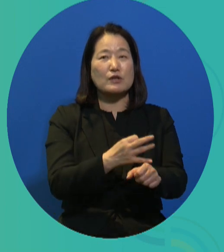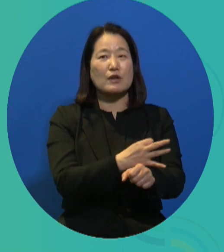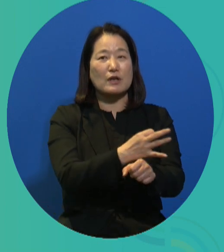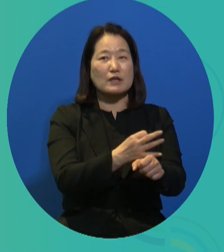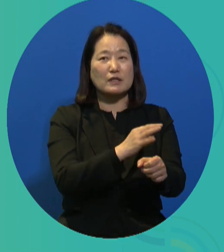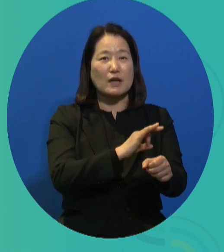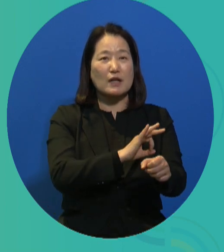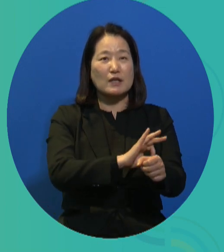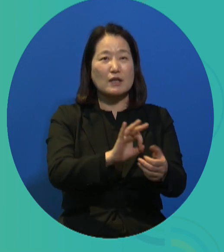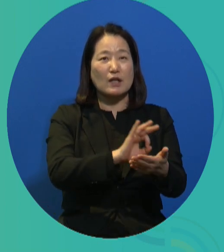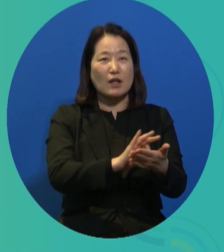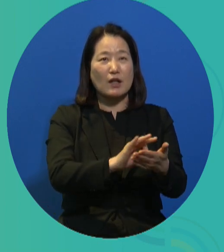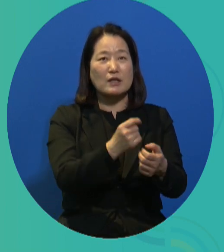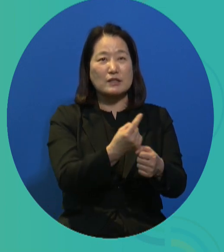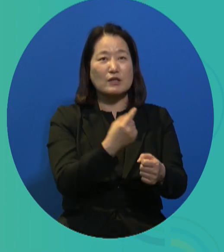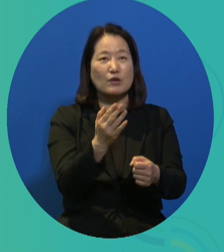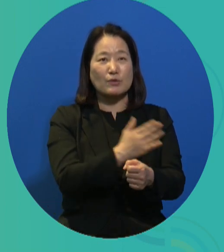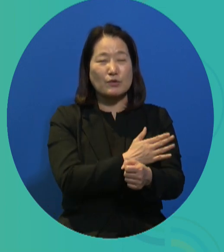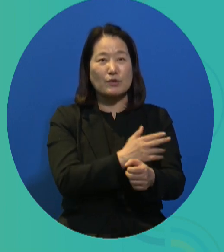a week.